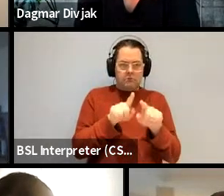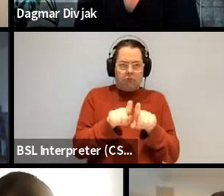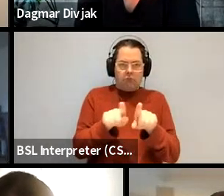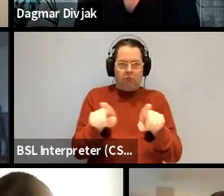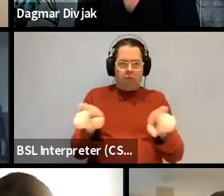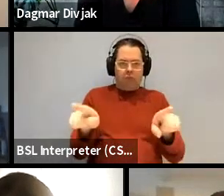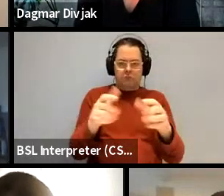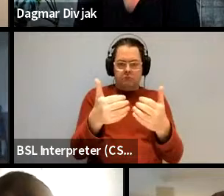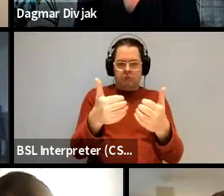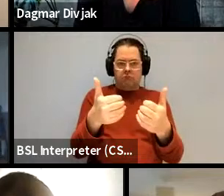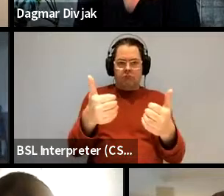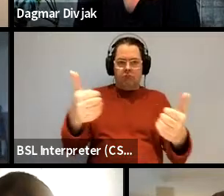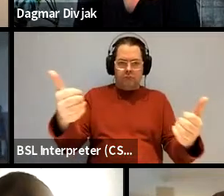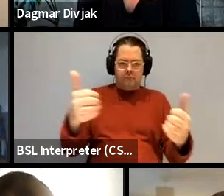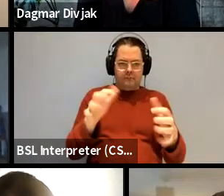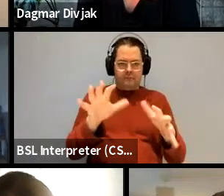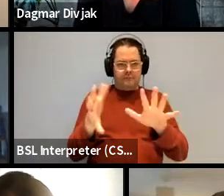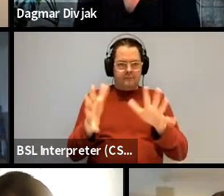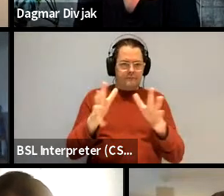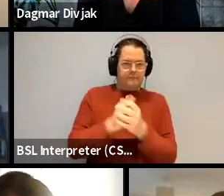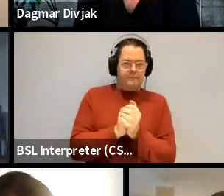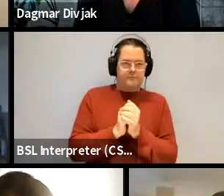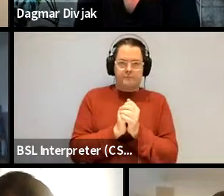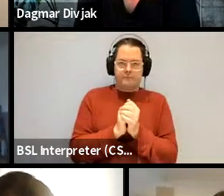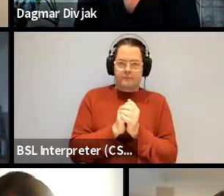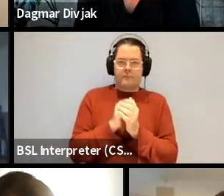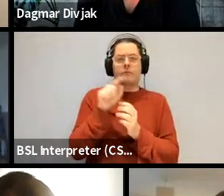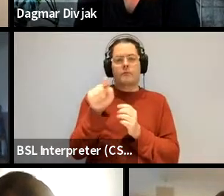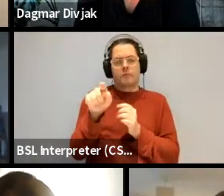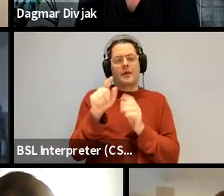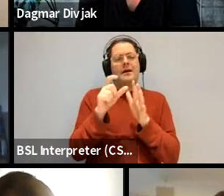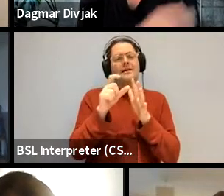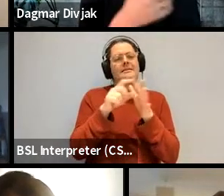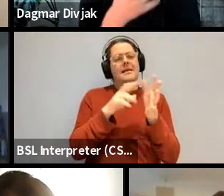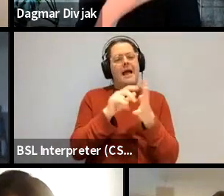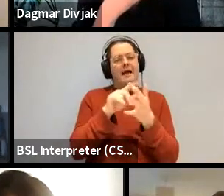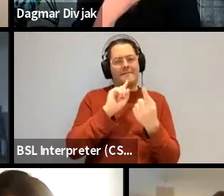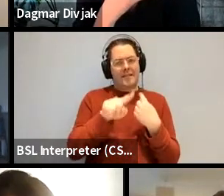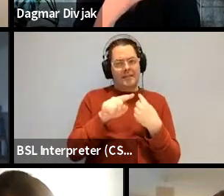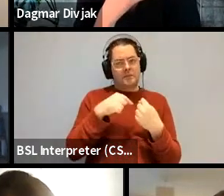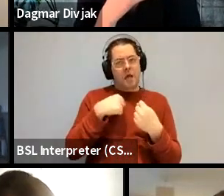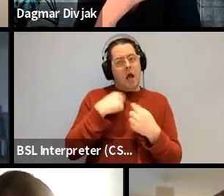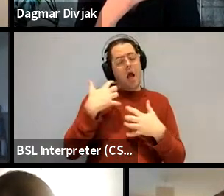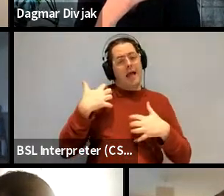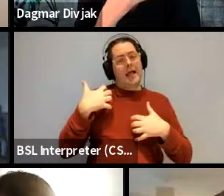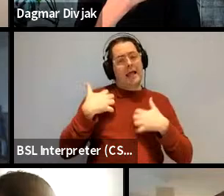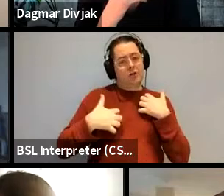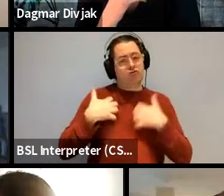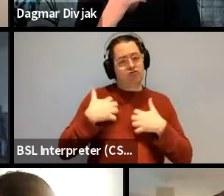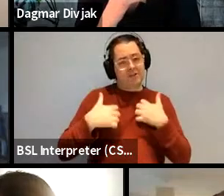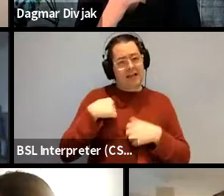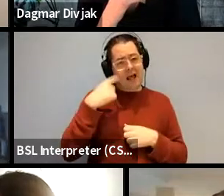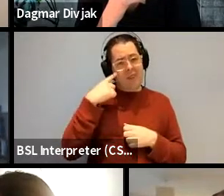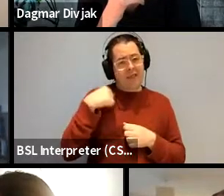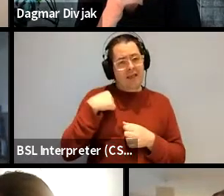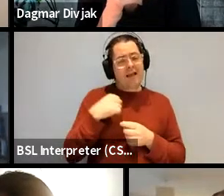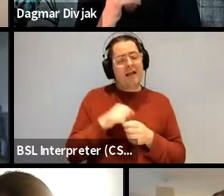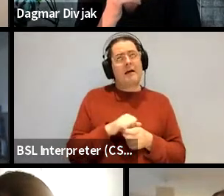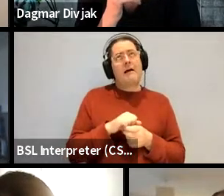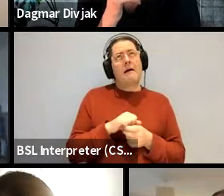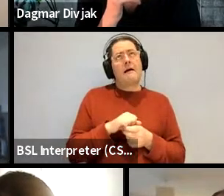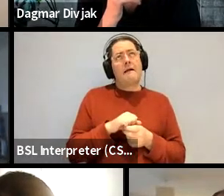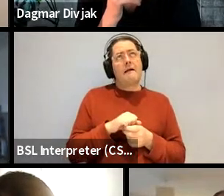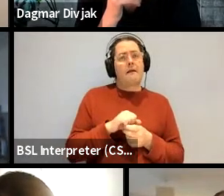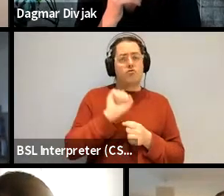i hope i find this really interesting i mean i i think that you know i mean i think that